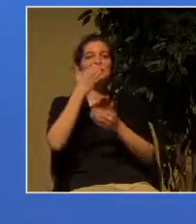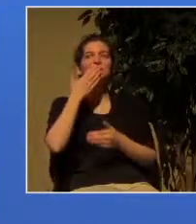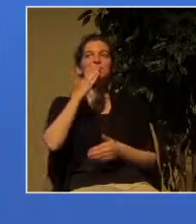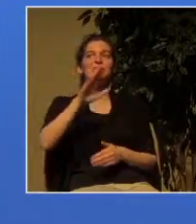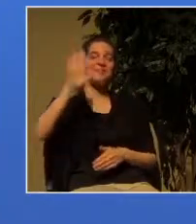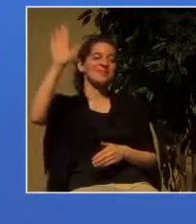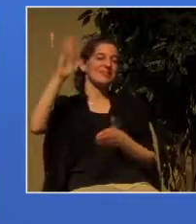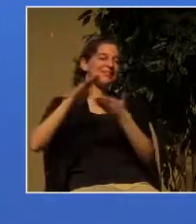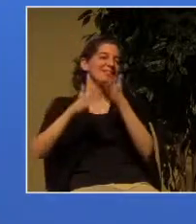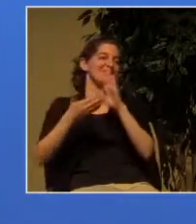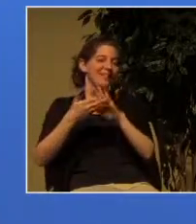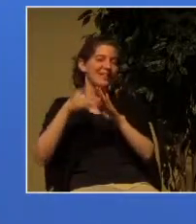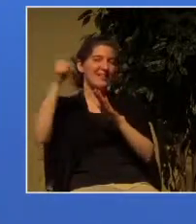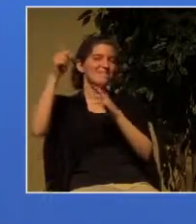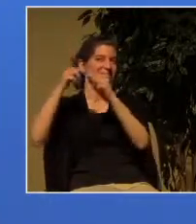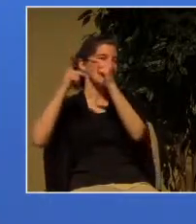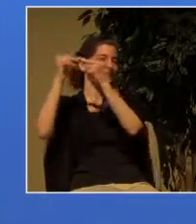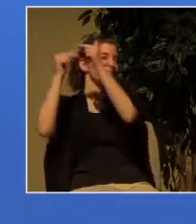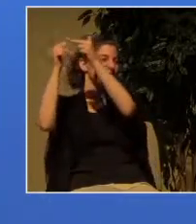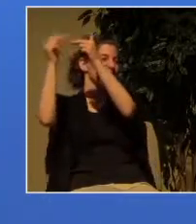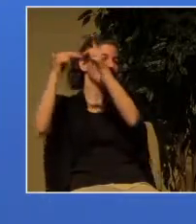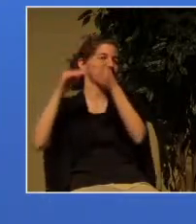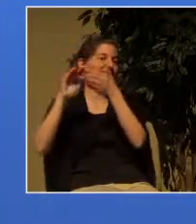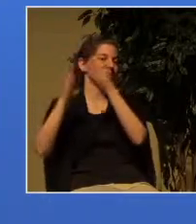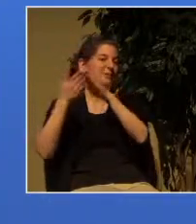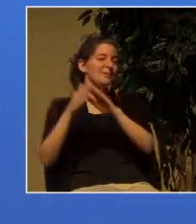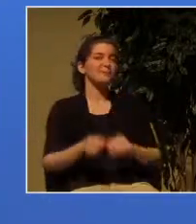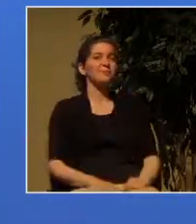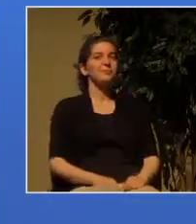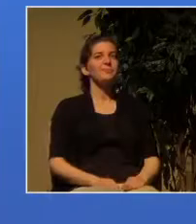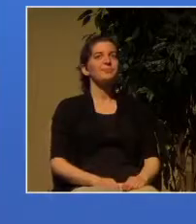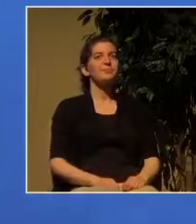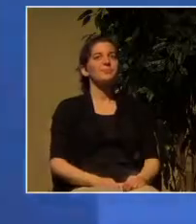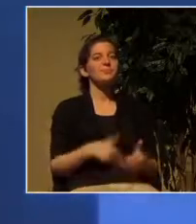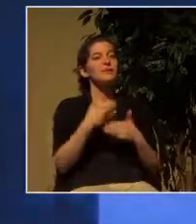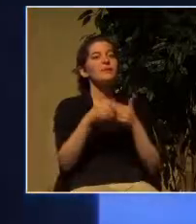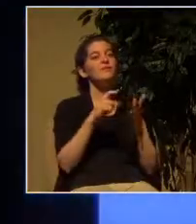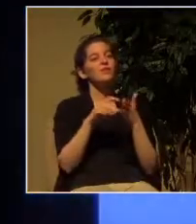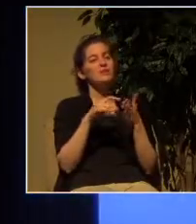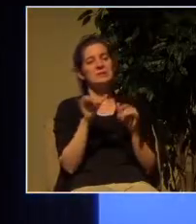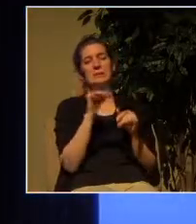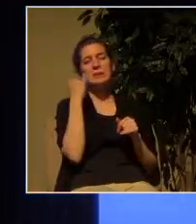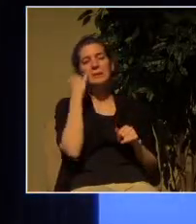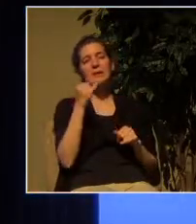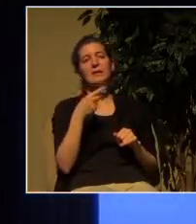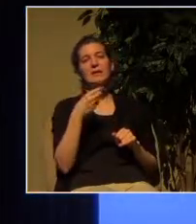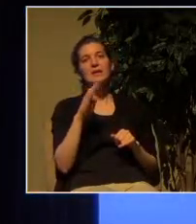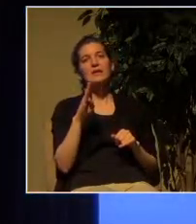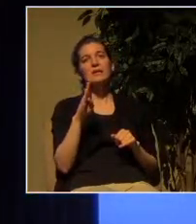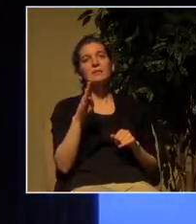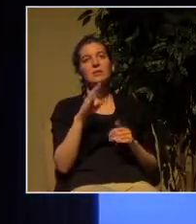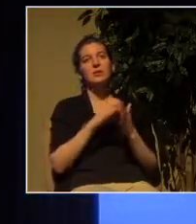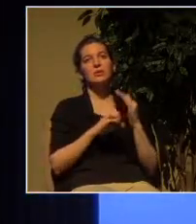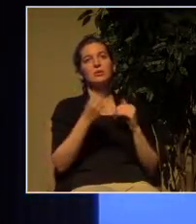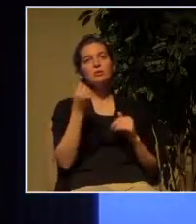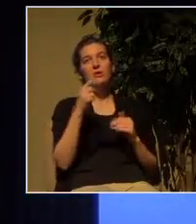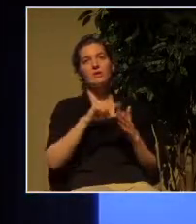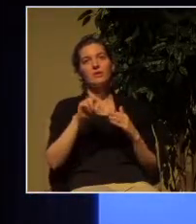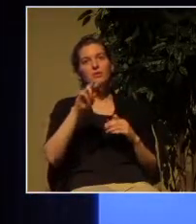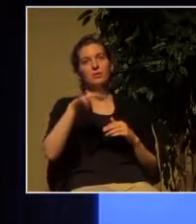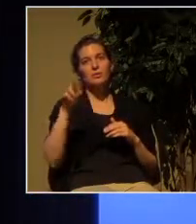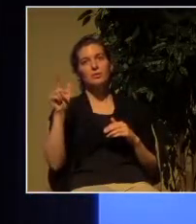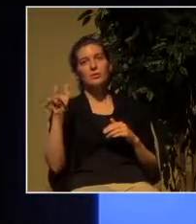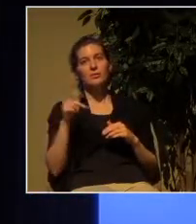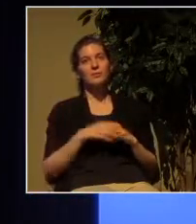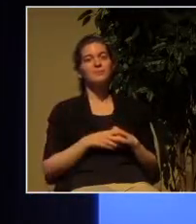is building next verse describes it similarly Hebrews 12 22 to 23 you've come